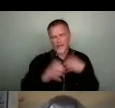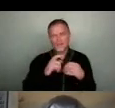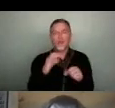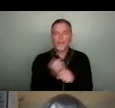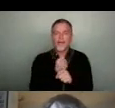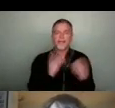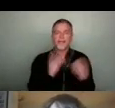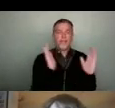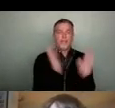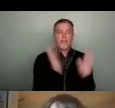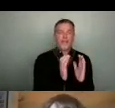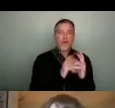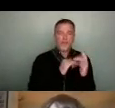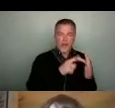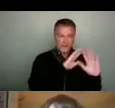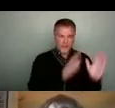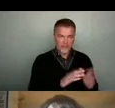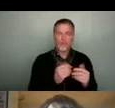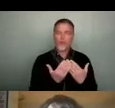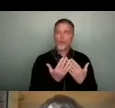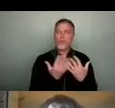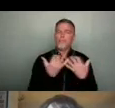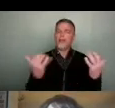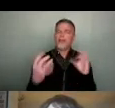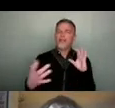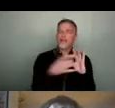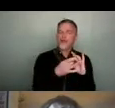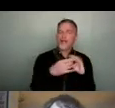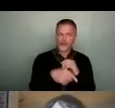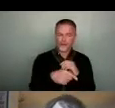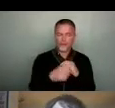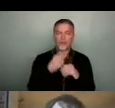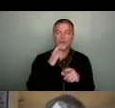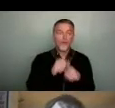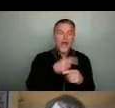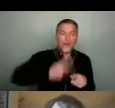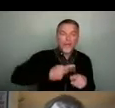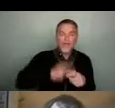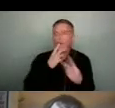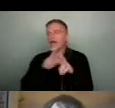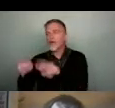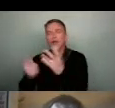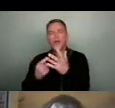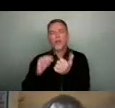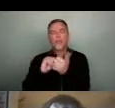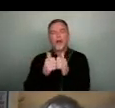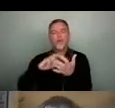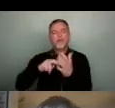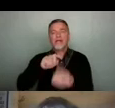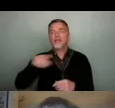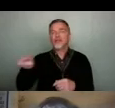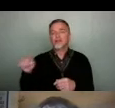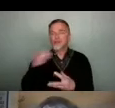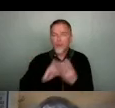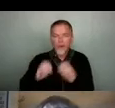front facing public work. And to do that very quickly, we looked across all of the partner organisations and figured out where there was